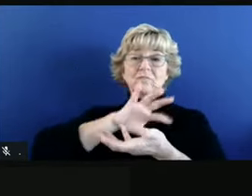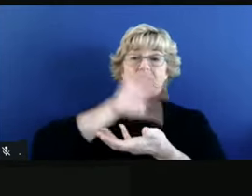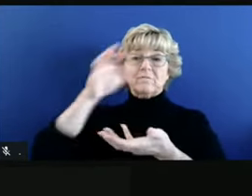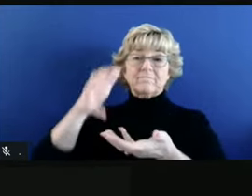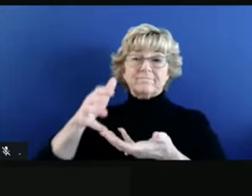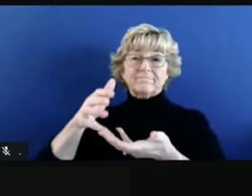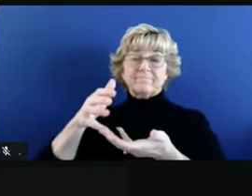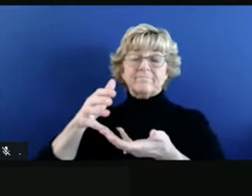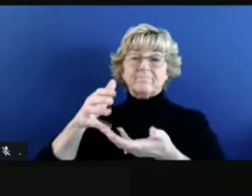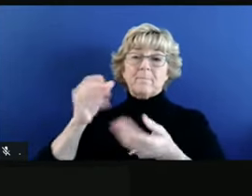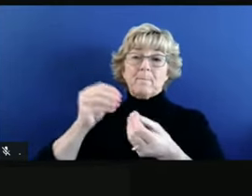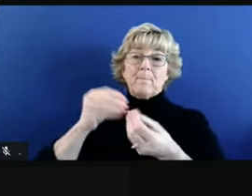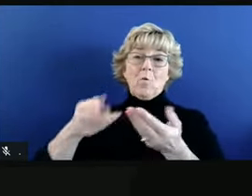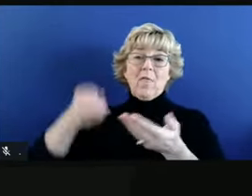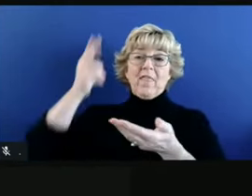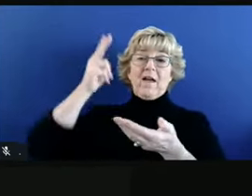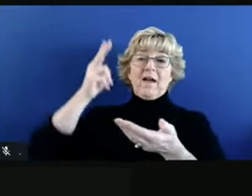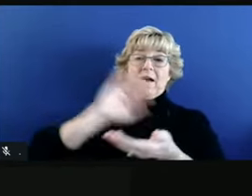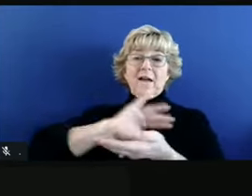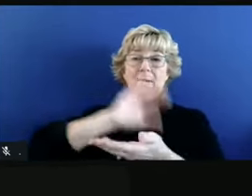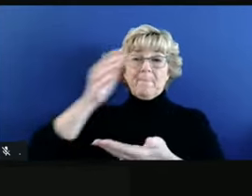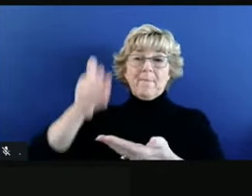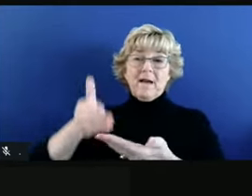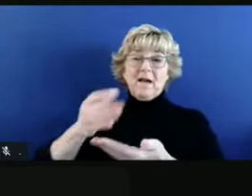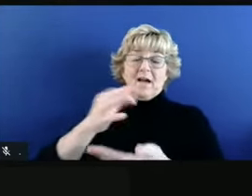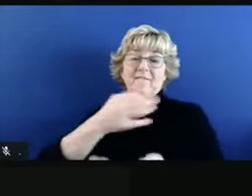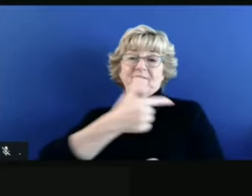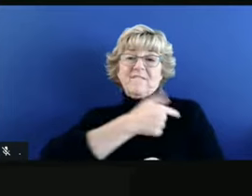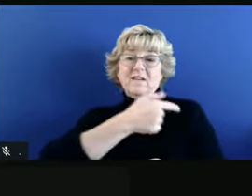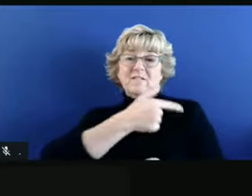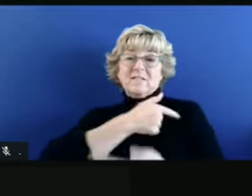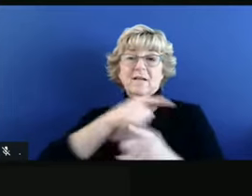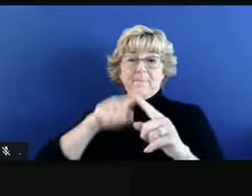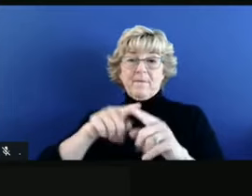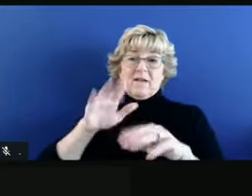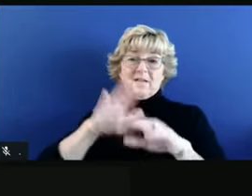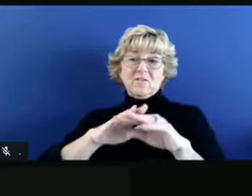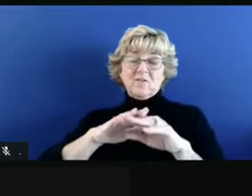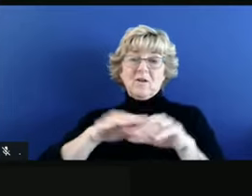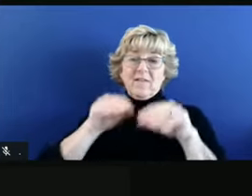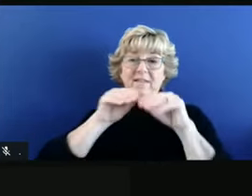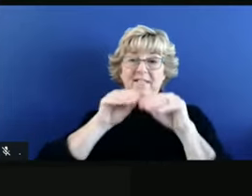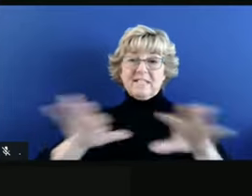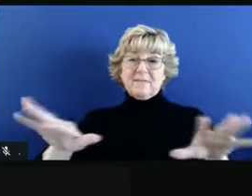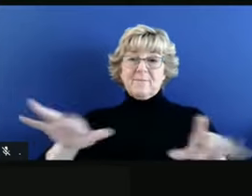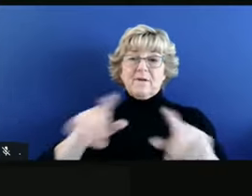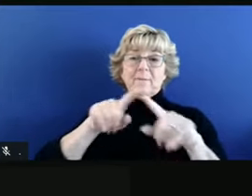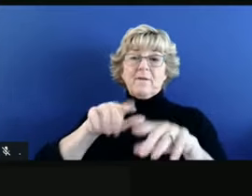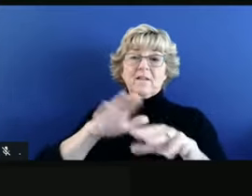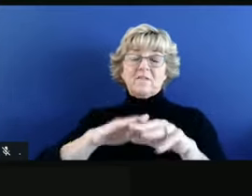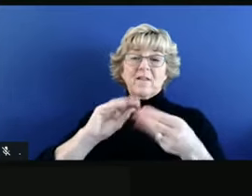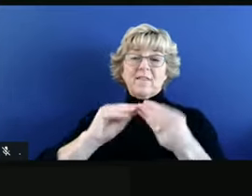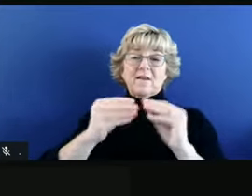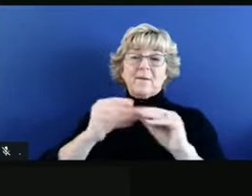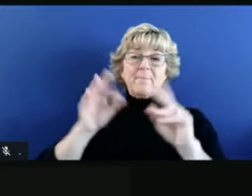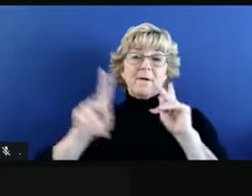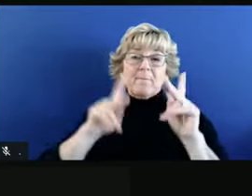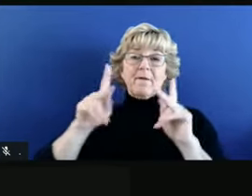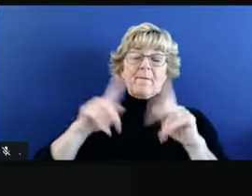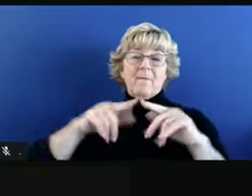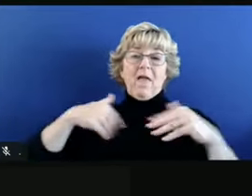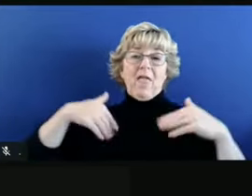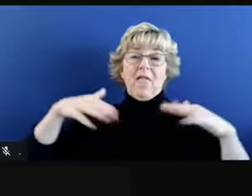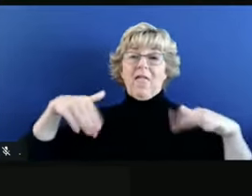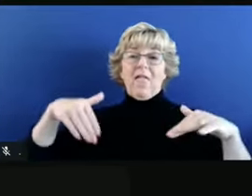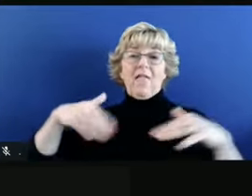and even the highest amount of vaccination based on those distribution plans. But we, I don't yet have